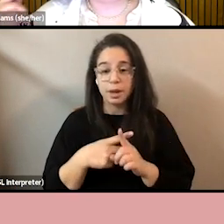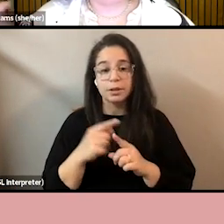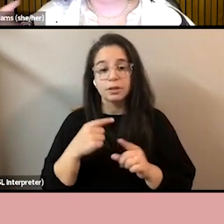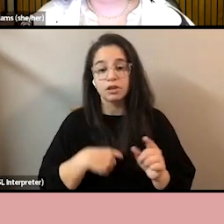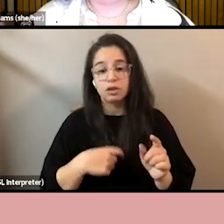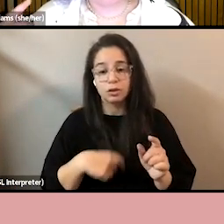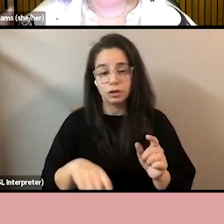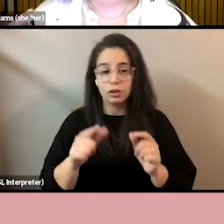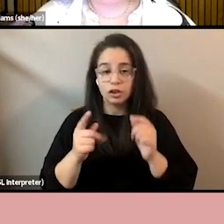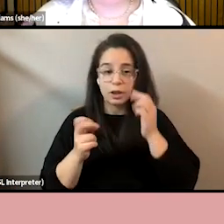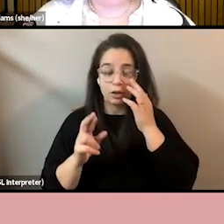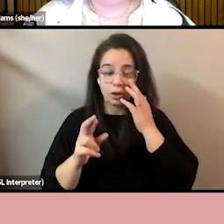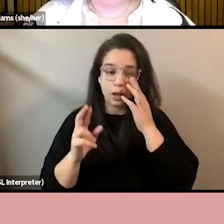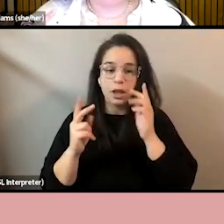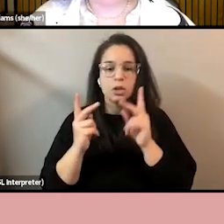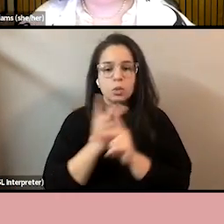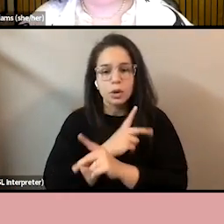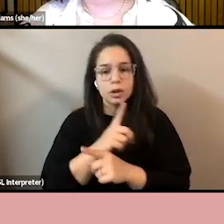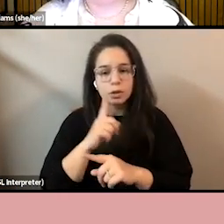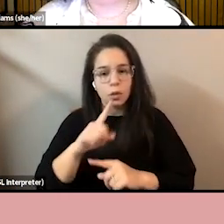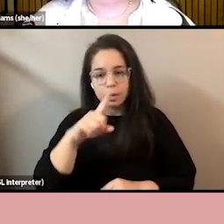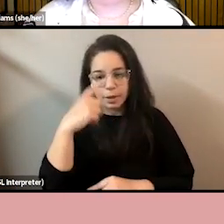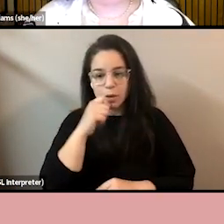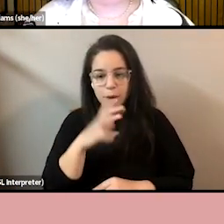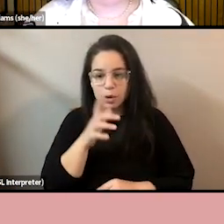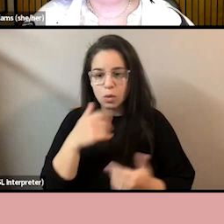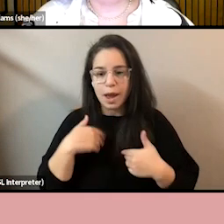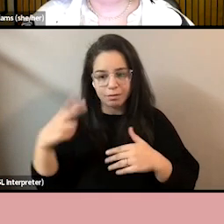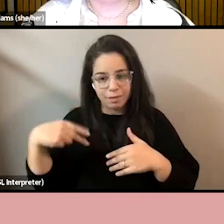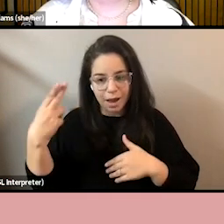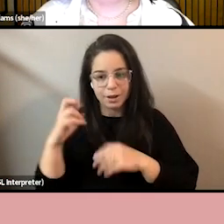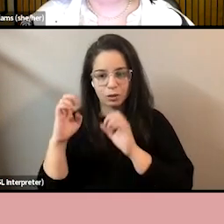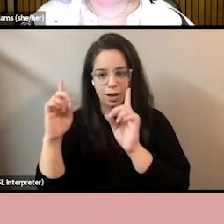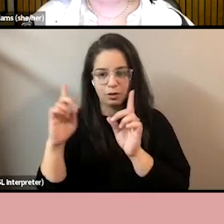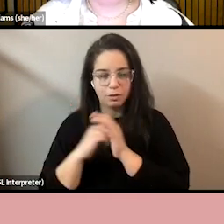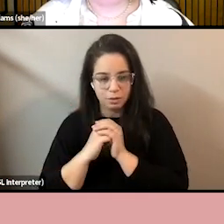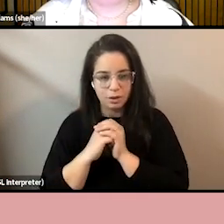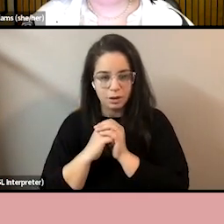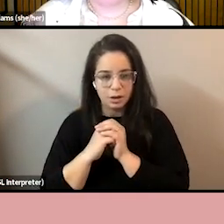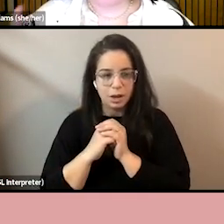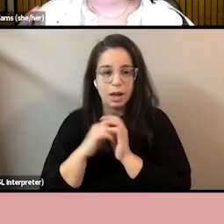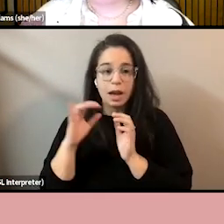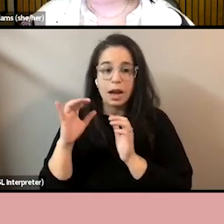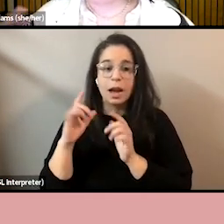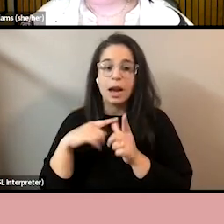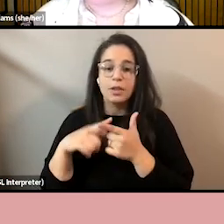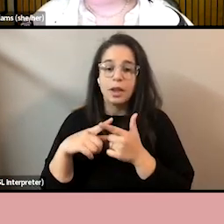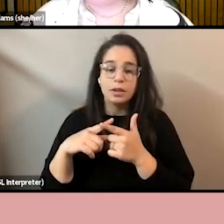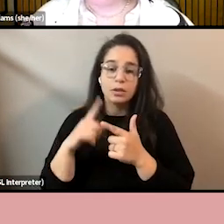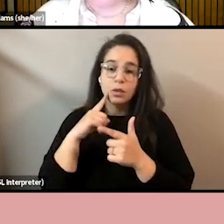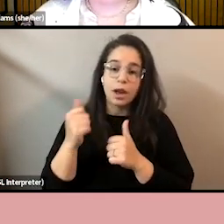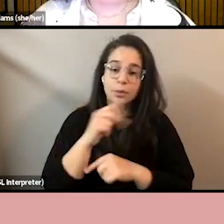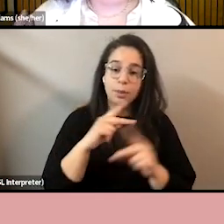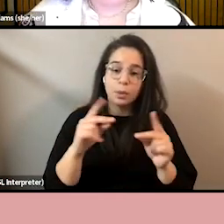is at its widest for those black women who do have a bachelor's degree. And that's followed closely by those with an advanced degree.